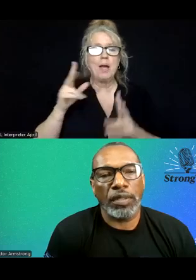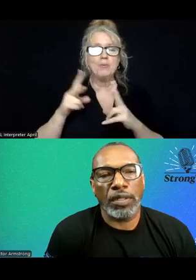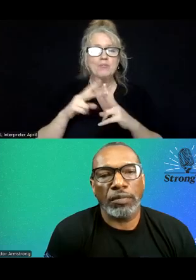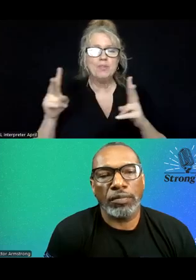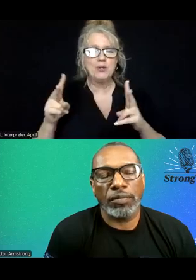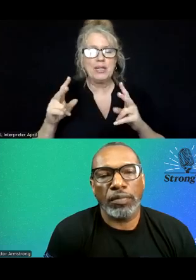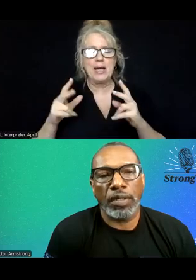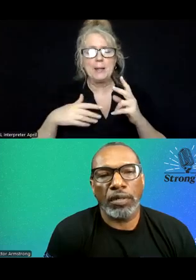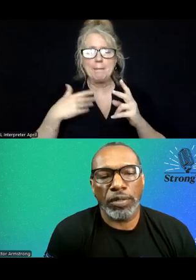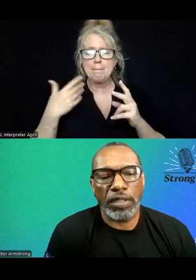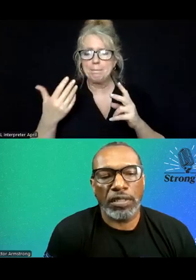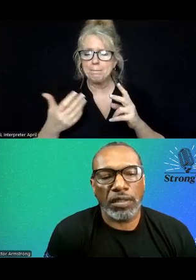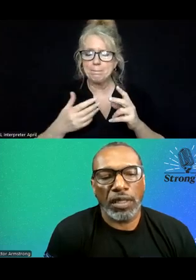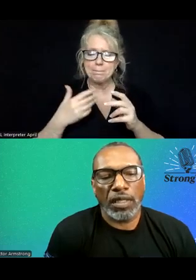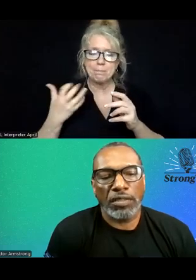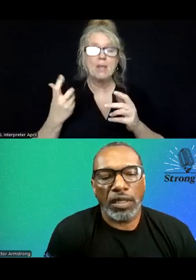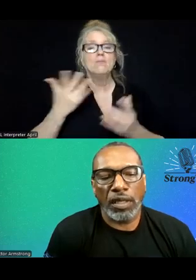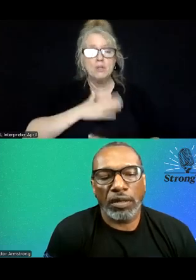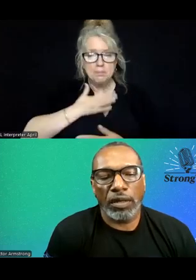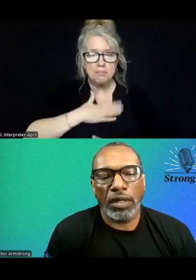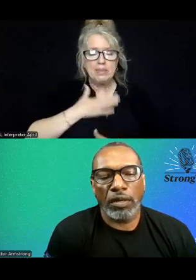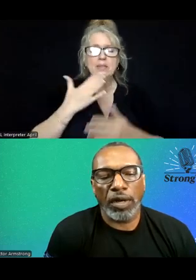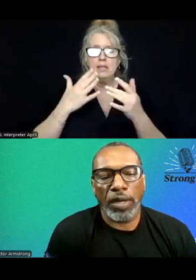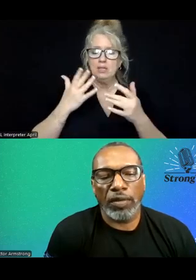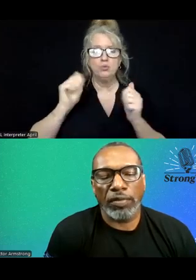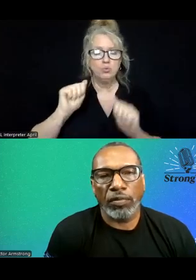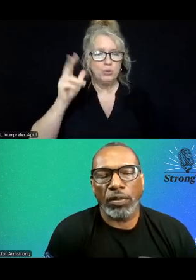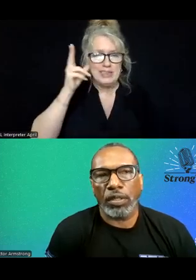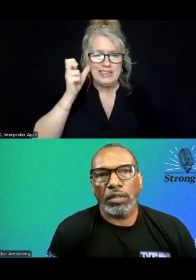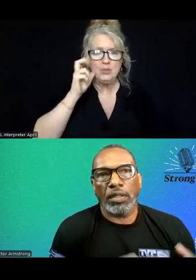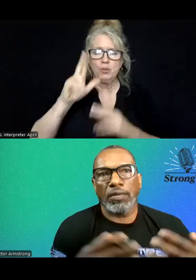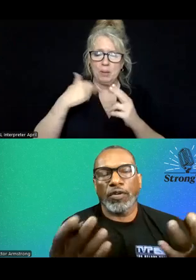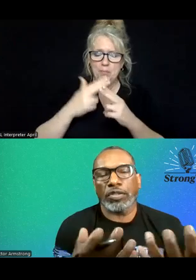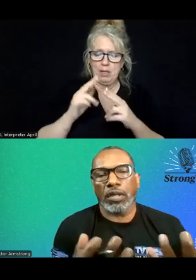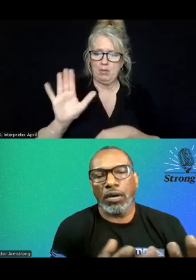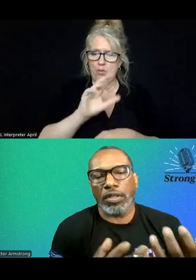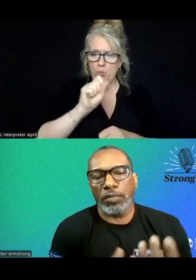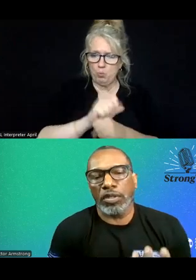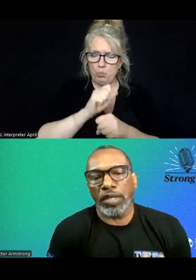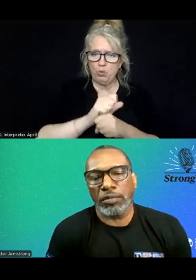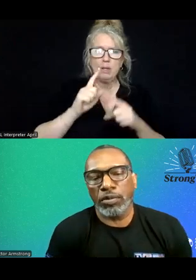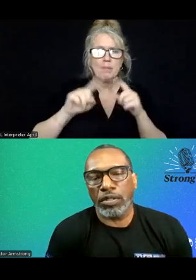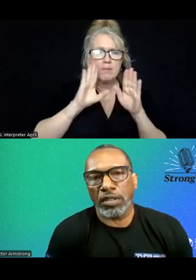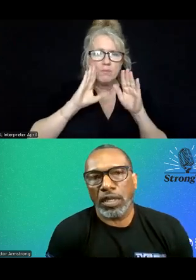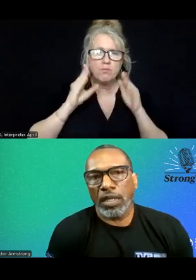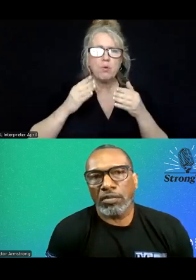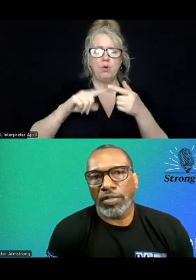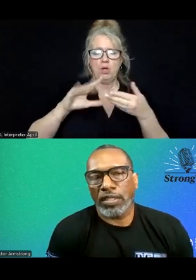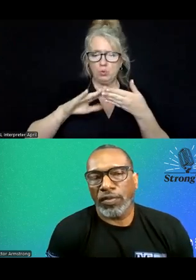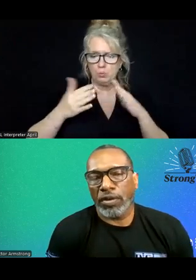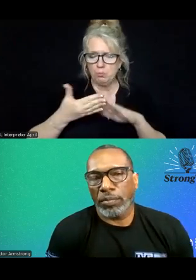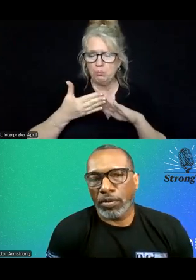pleased to hear about the work focusing on the community-based supports.